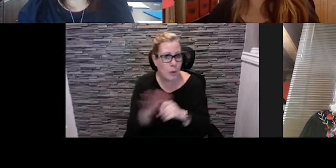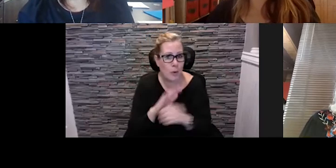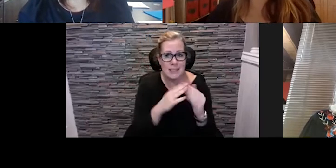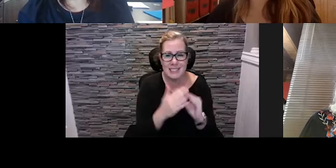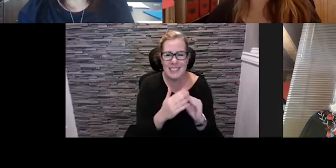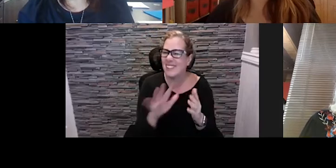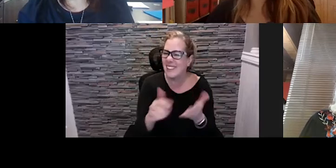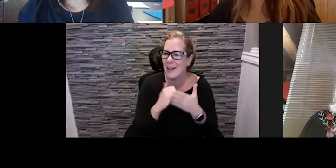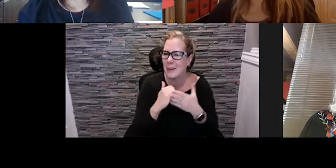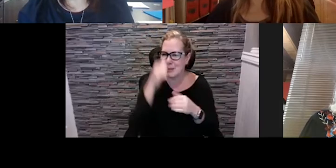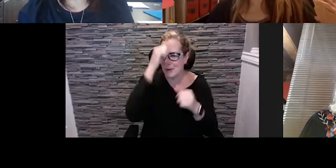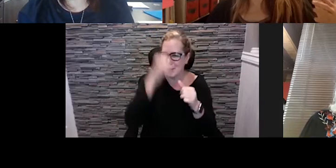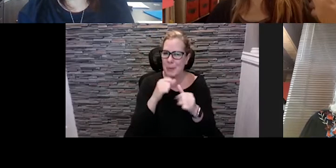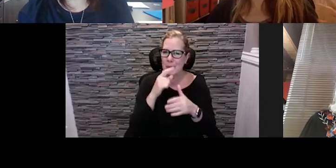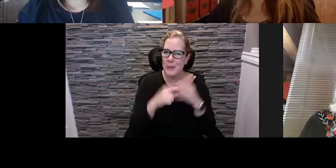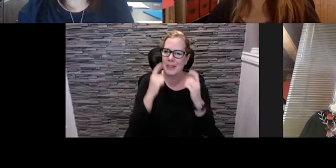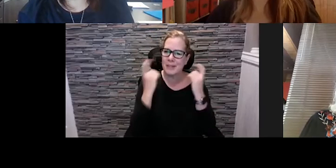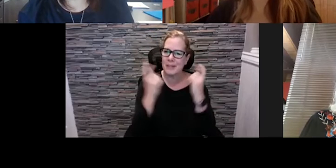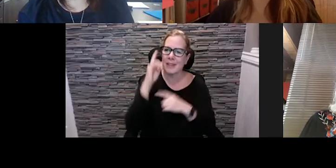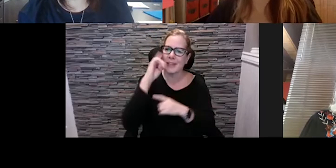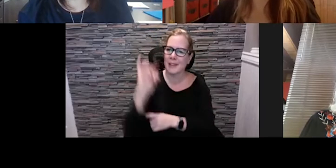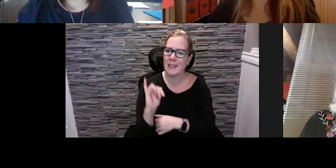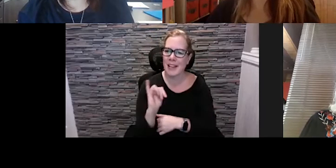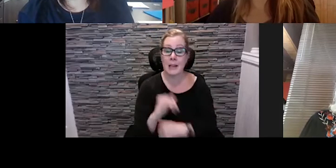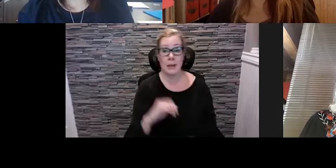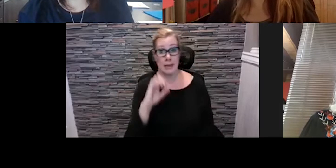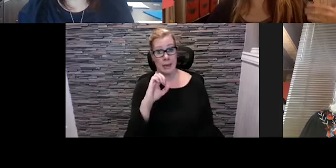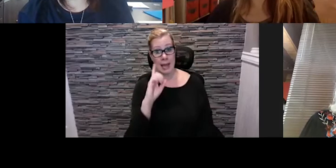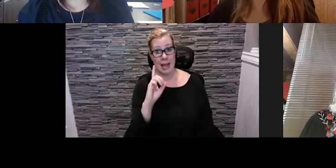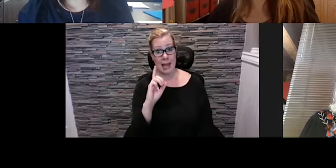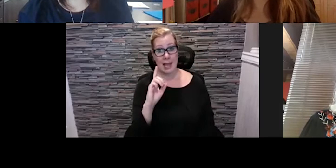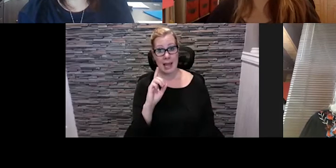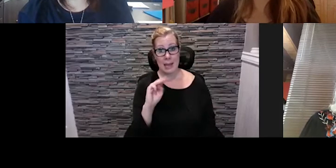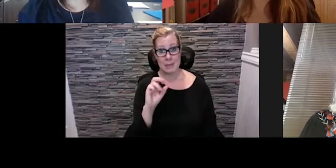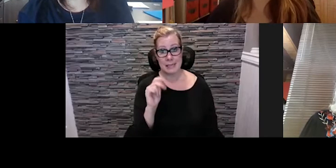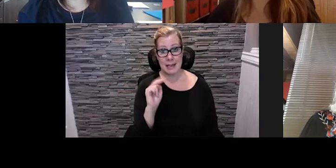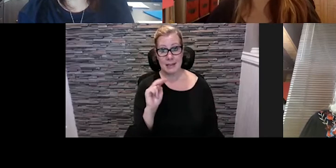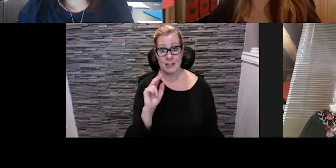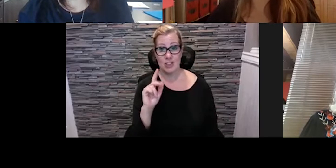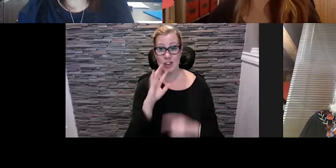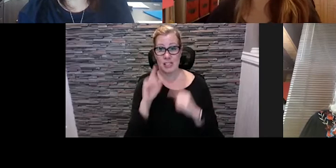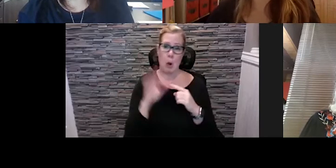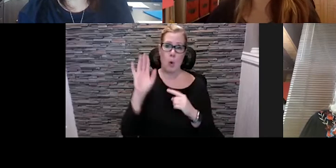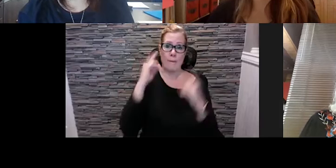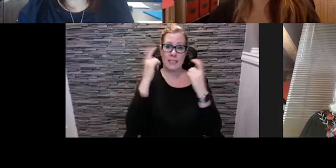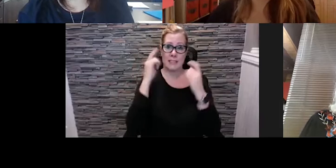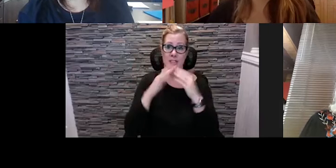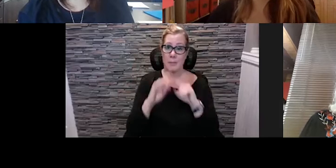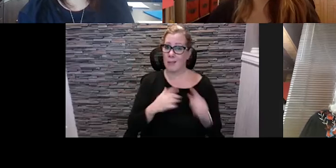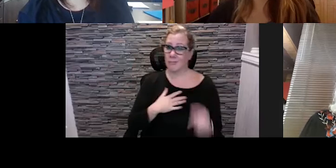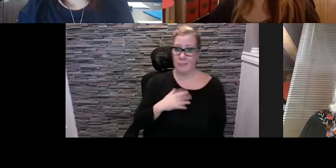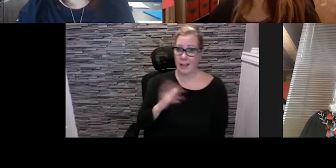festival scene is like you know edmonton talks about being a festival city calgary actually has more festivals than edmonton